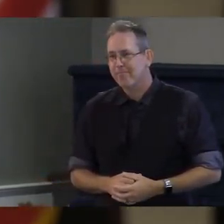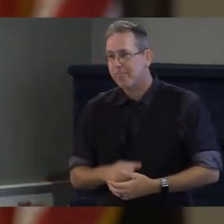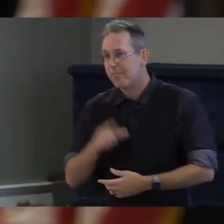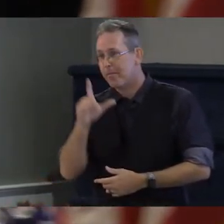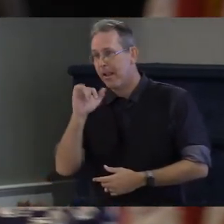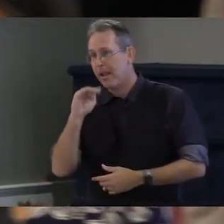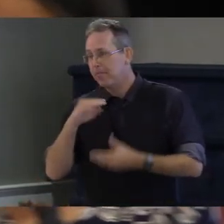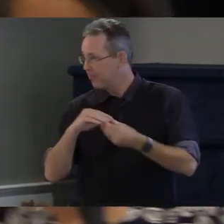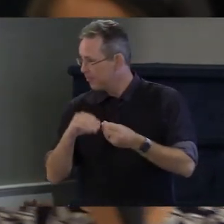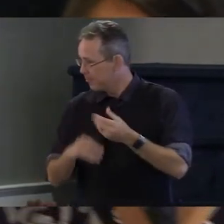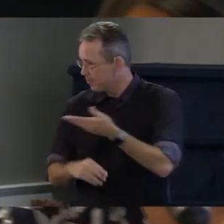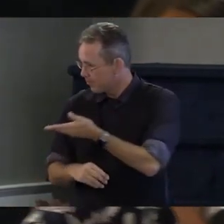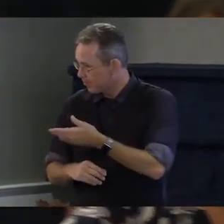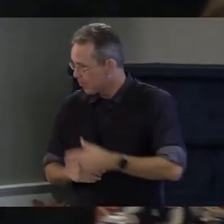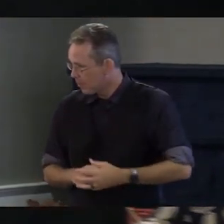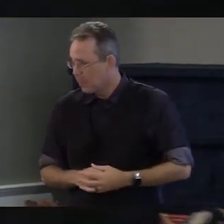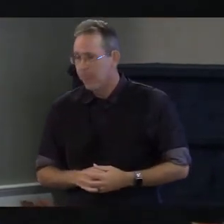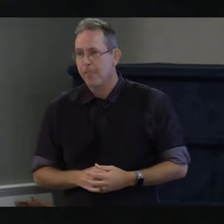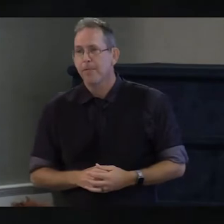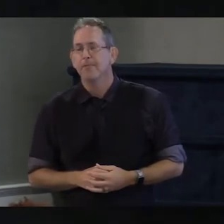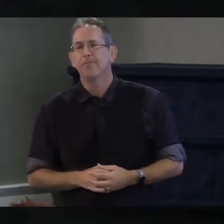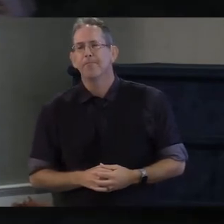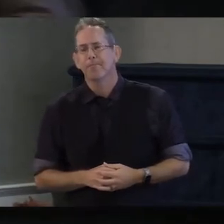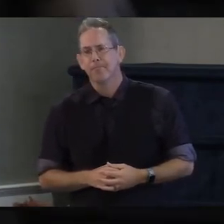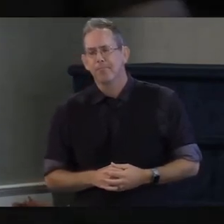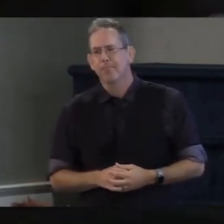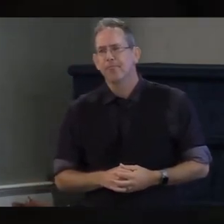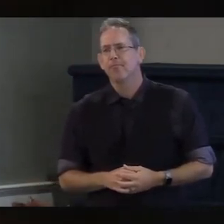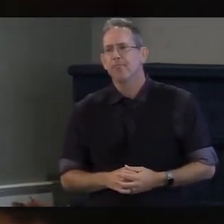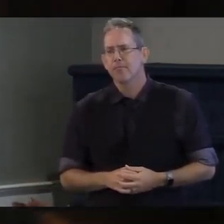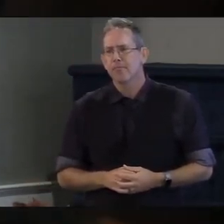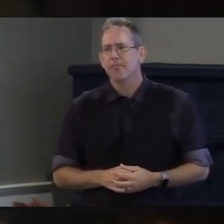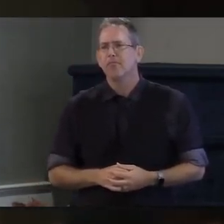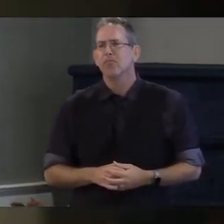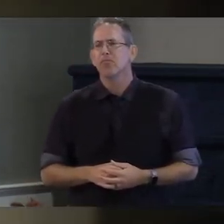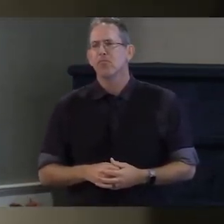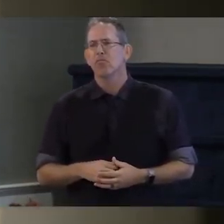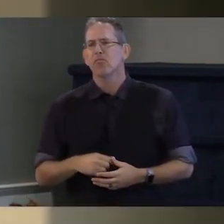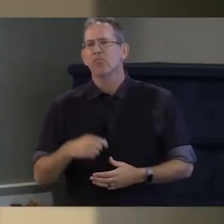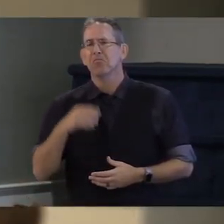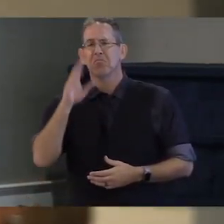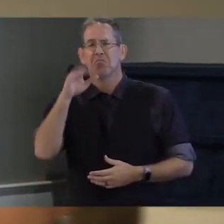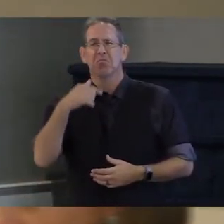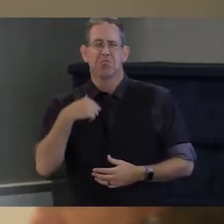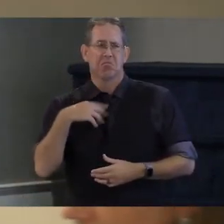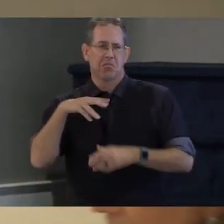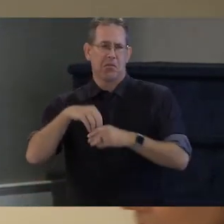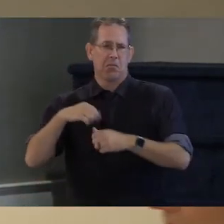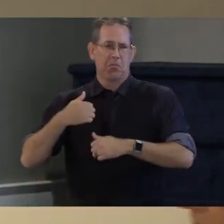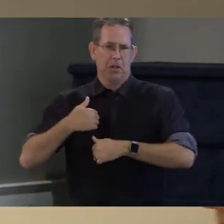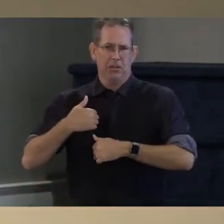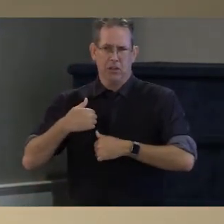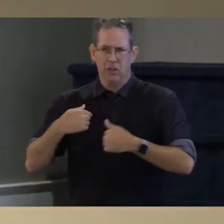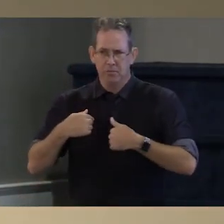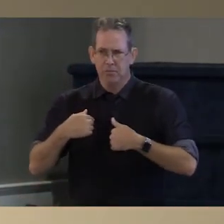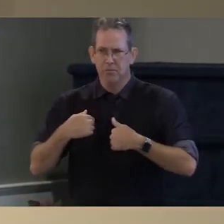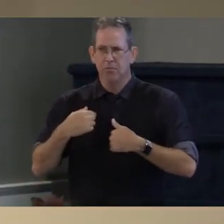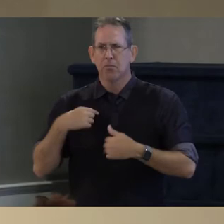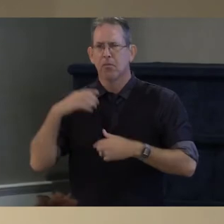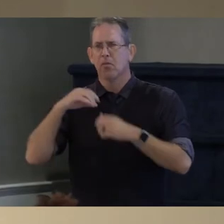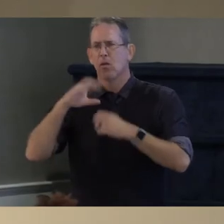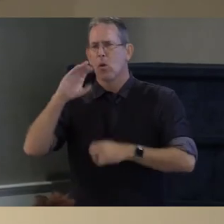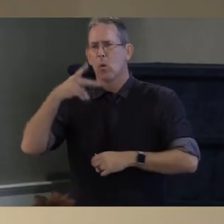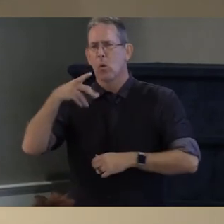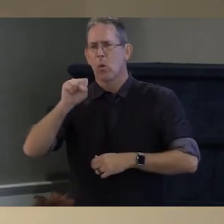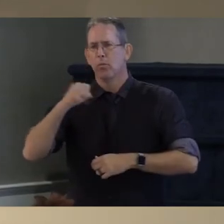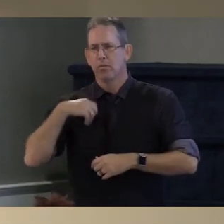i mentioned earlier i alluded to the idea of a military scale service corps and i i think there would be branches of that